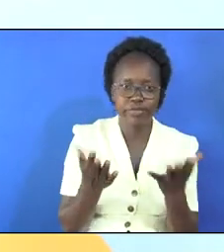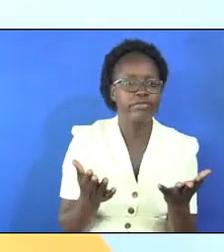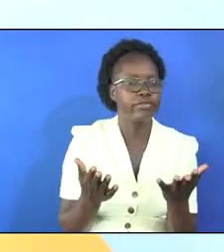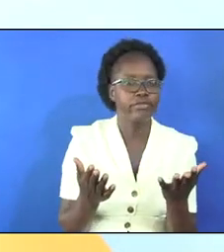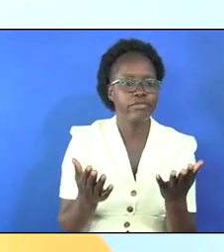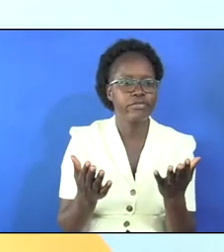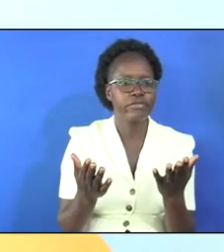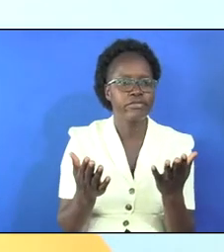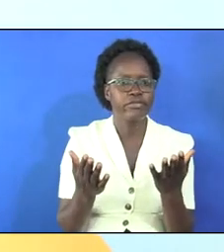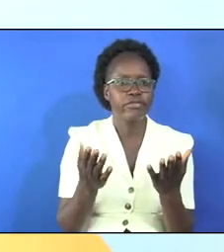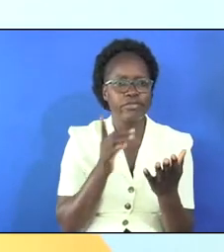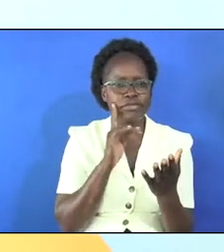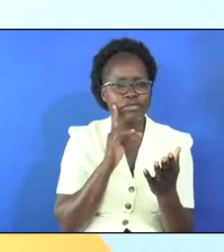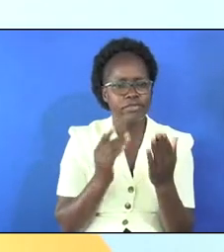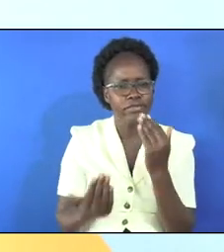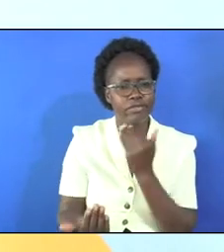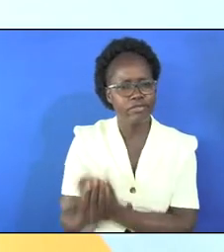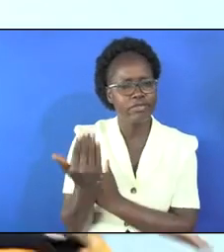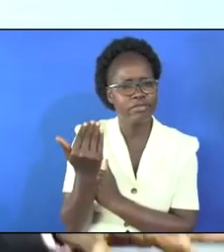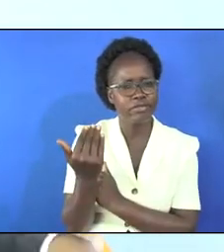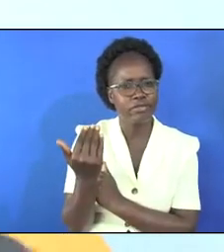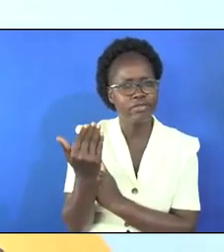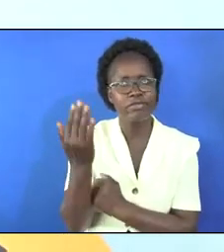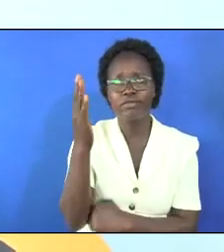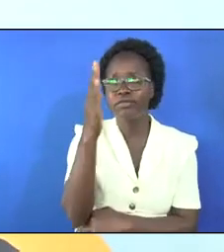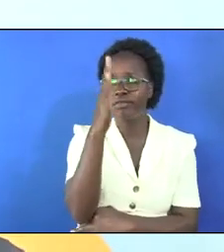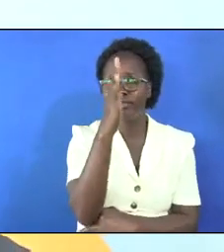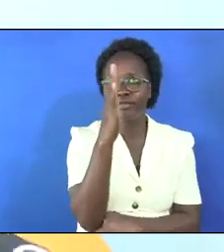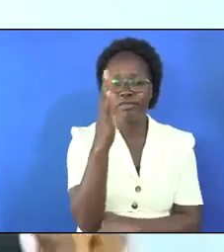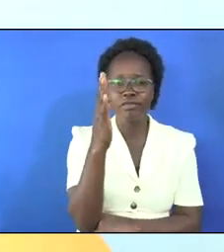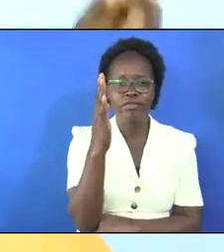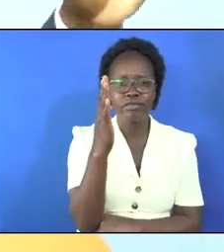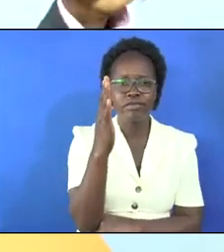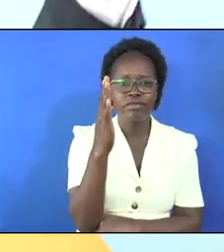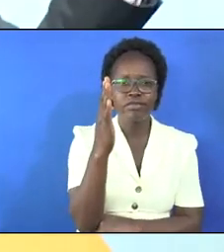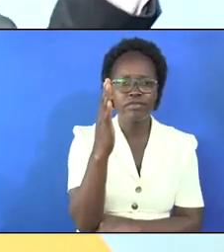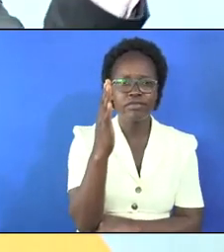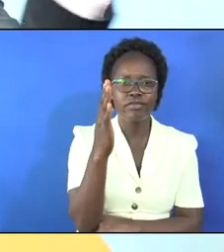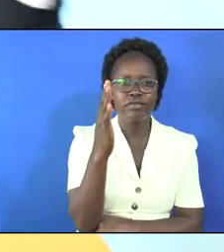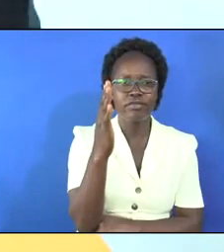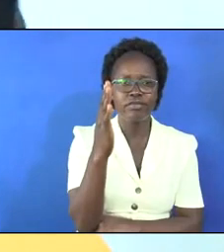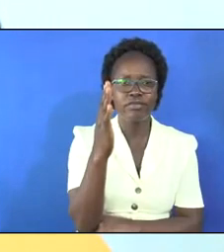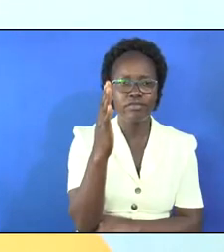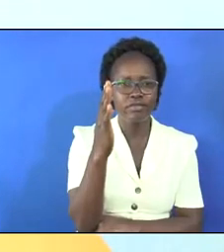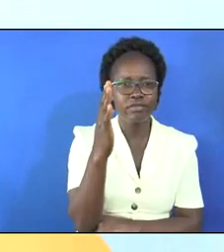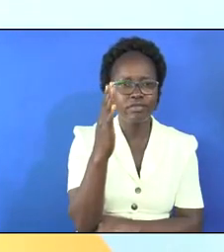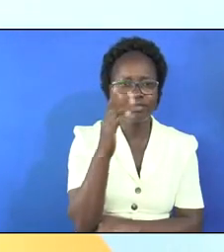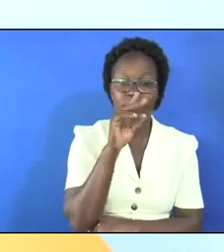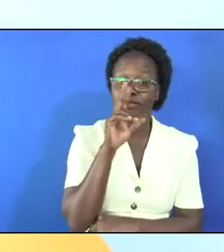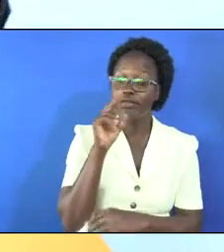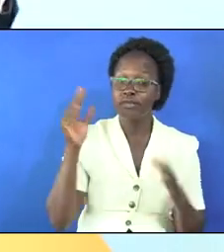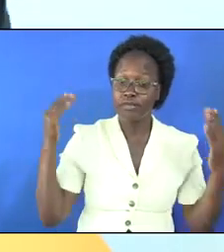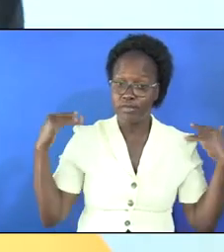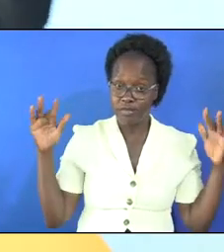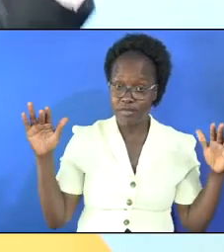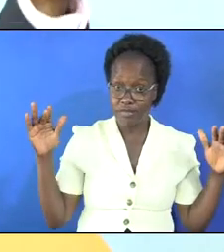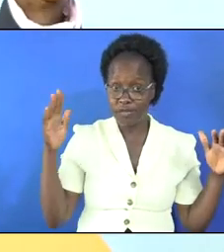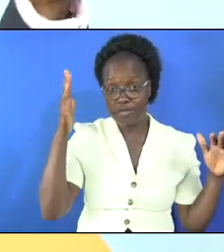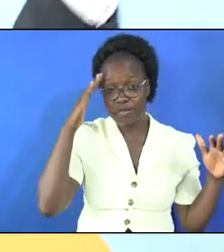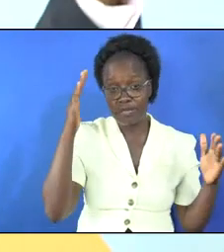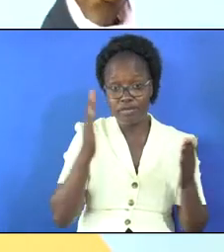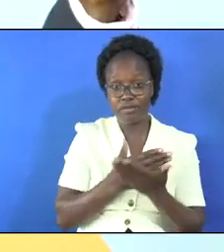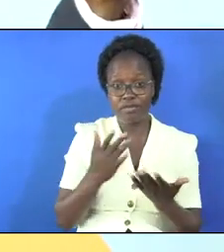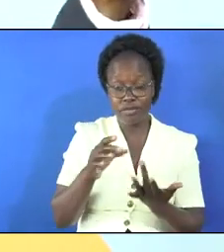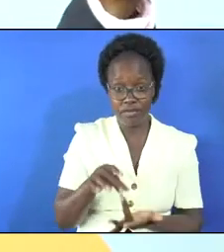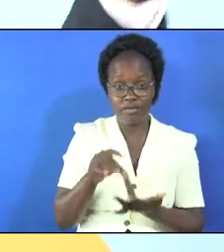by anyone tomorrow around midday birds you see birds know how to identify when there is